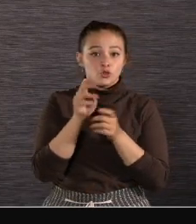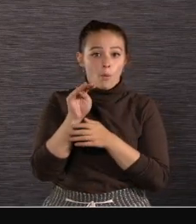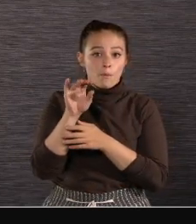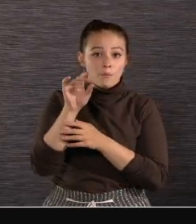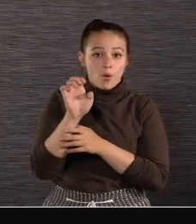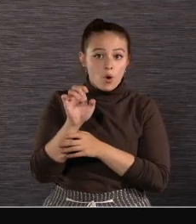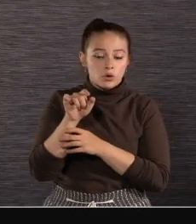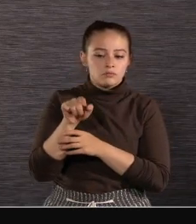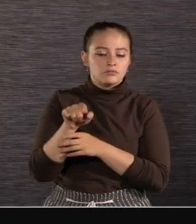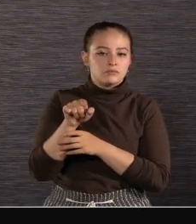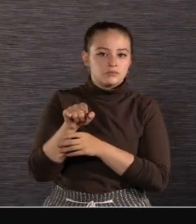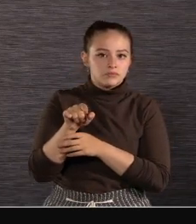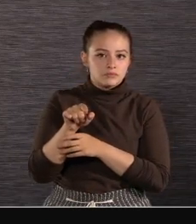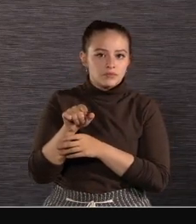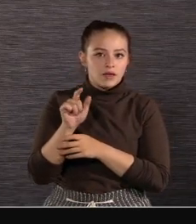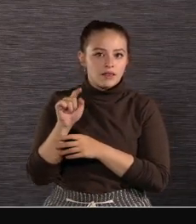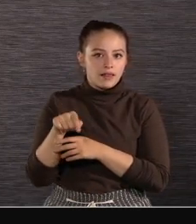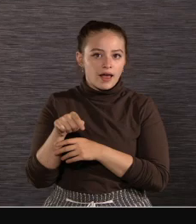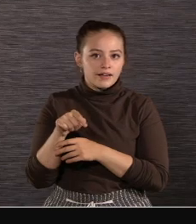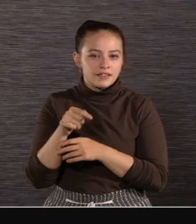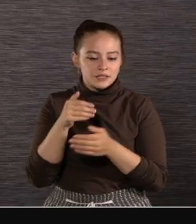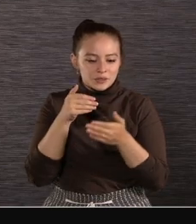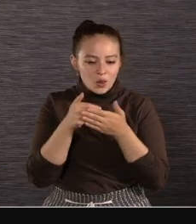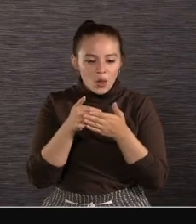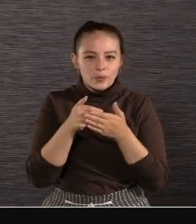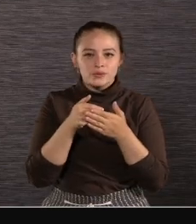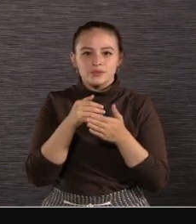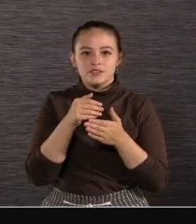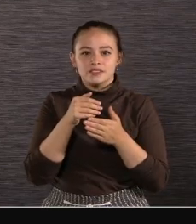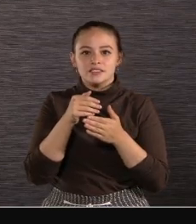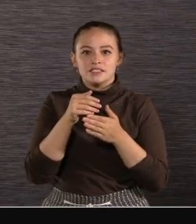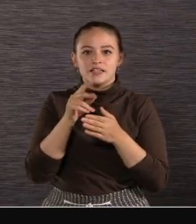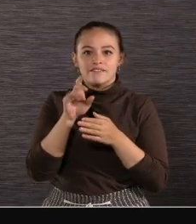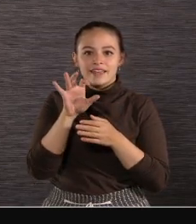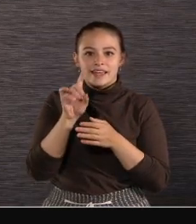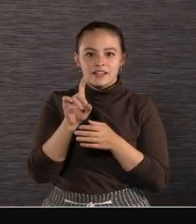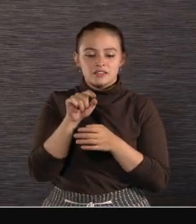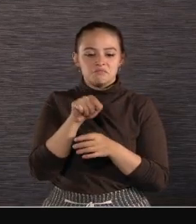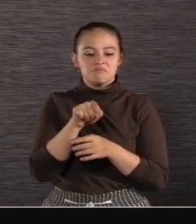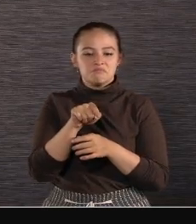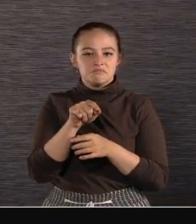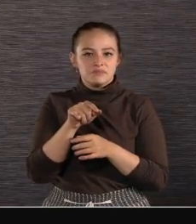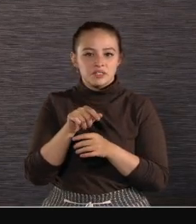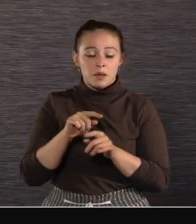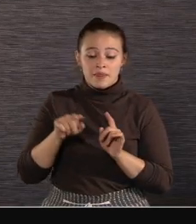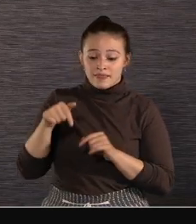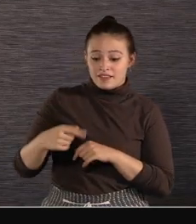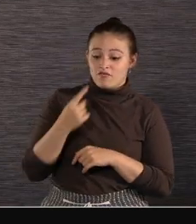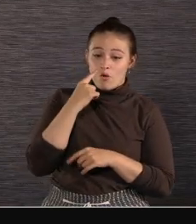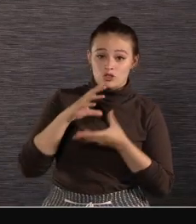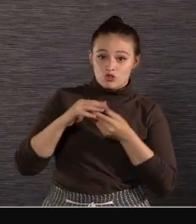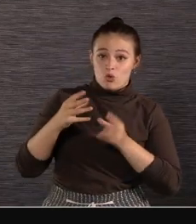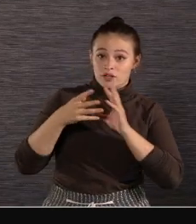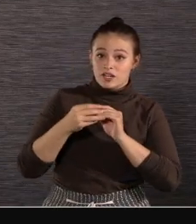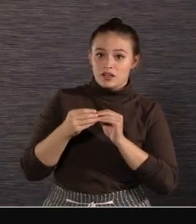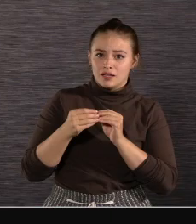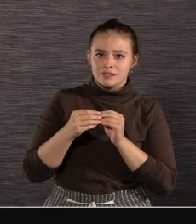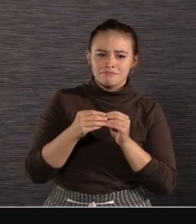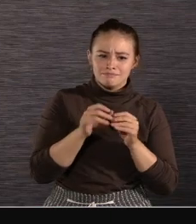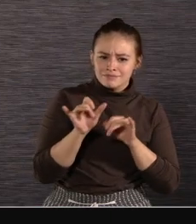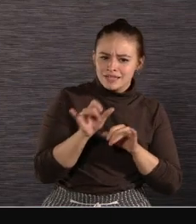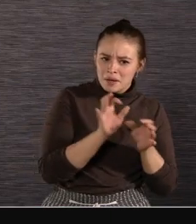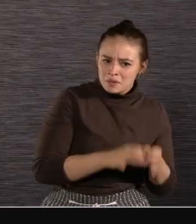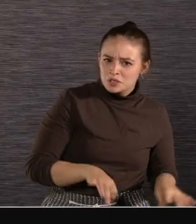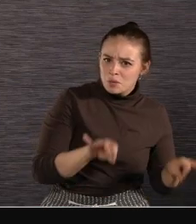While adjusting that all-important Shallow depth of field In live storytelling Audio can be just as important as video Well,